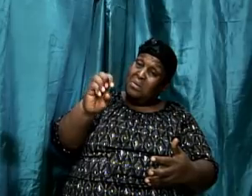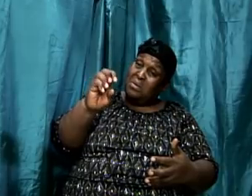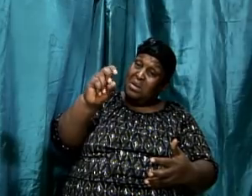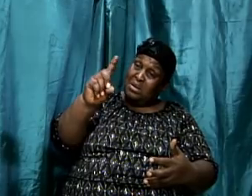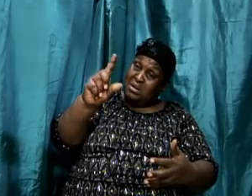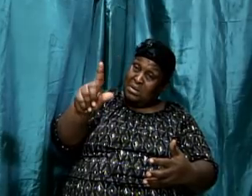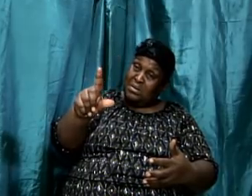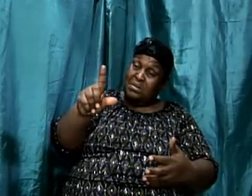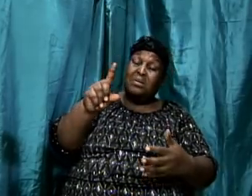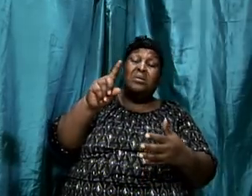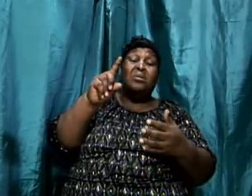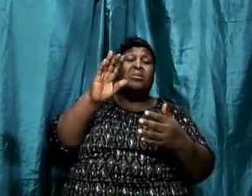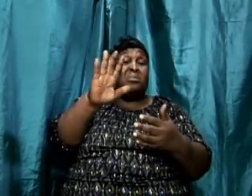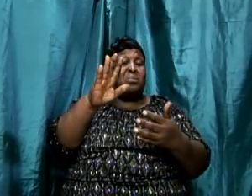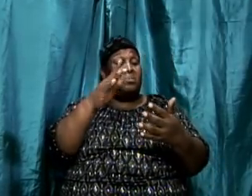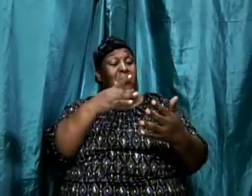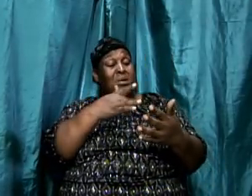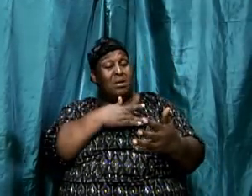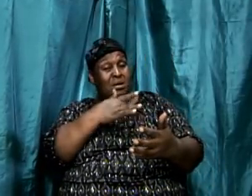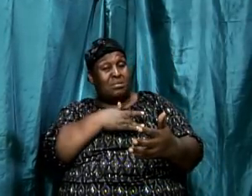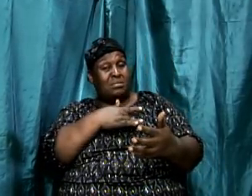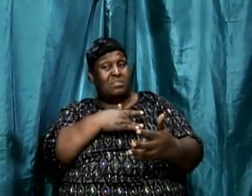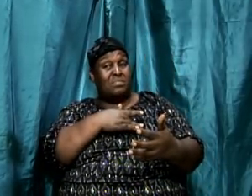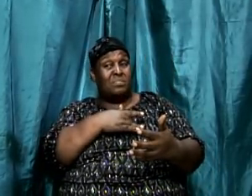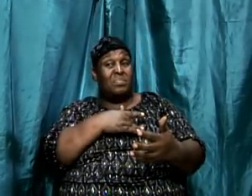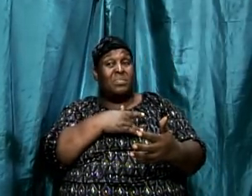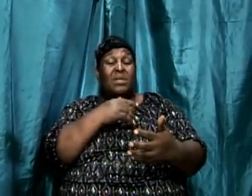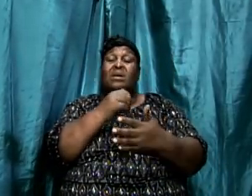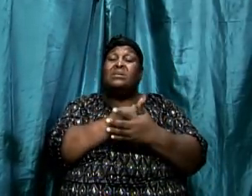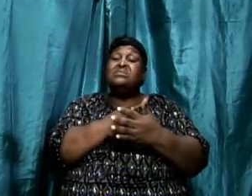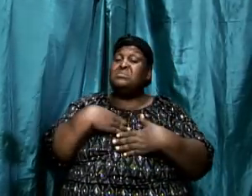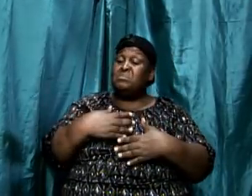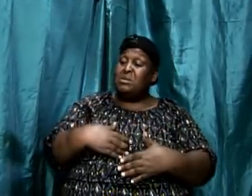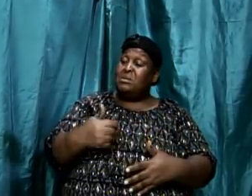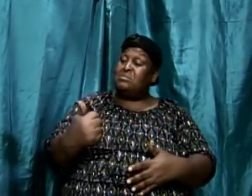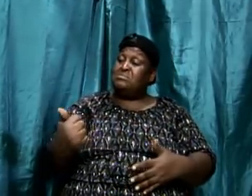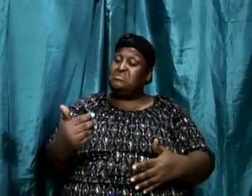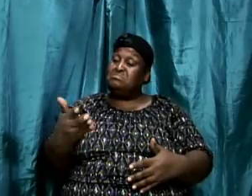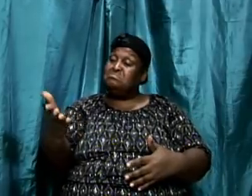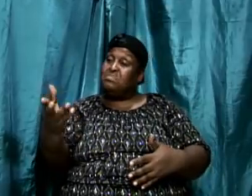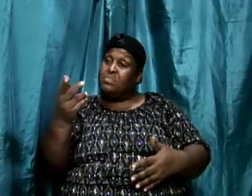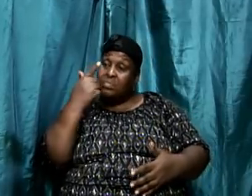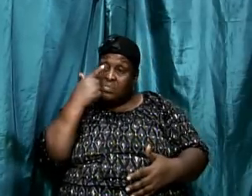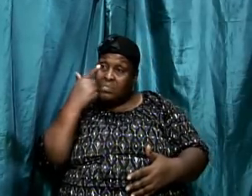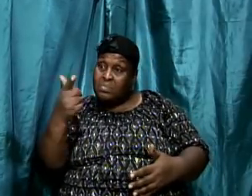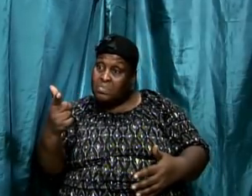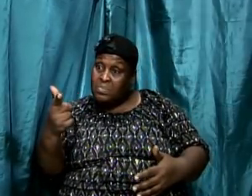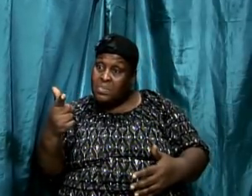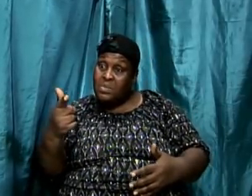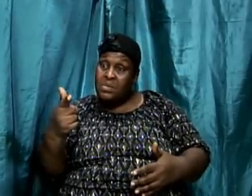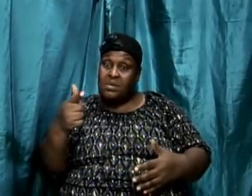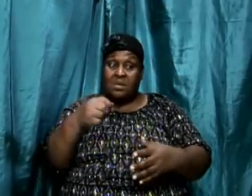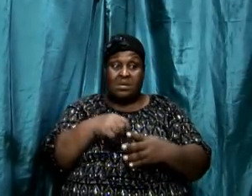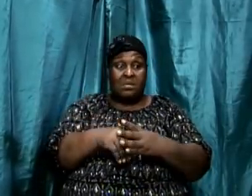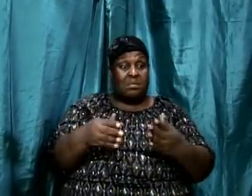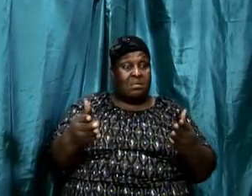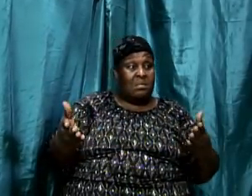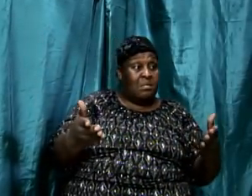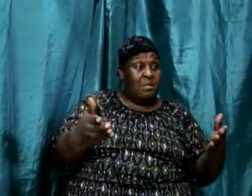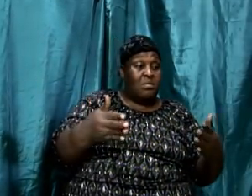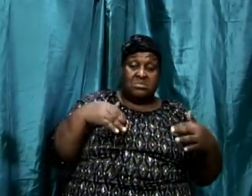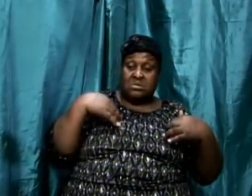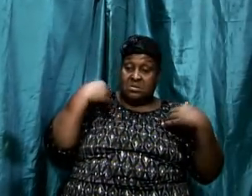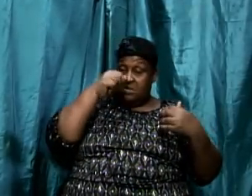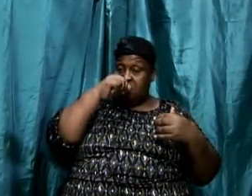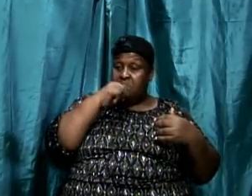carefully. What was happening? Was there somebody else there looking on? Was there somebody else there in the setting? Was there a young man